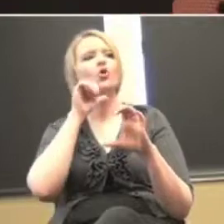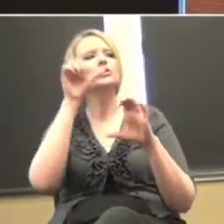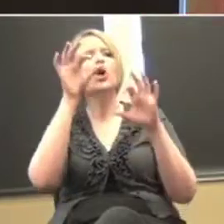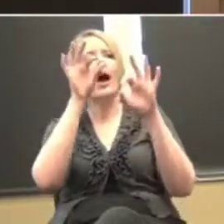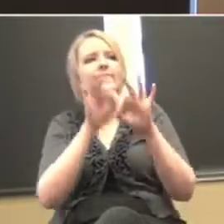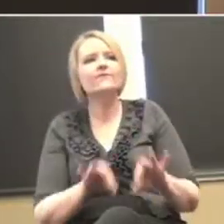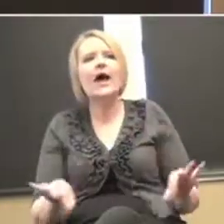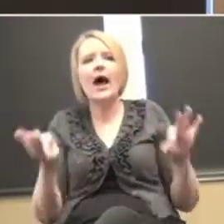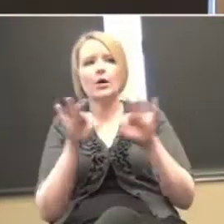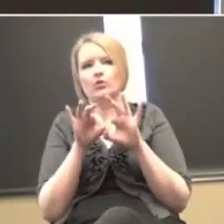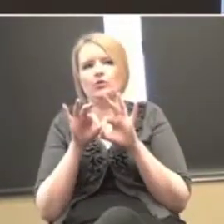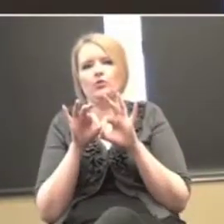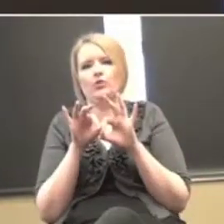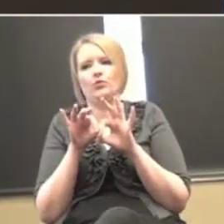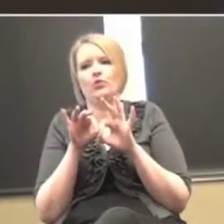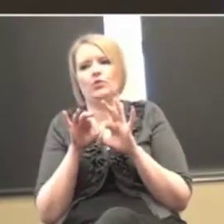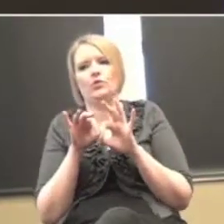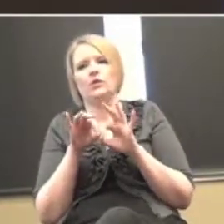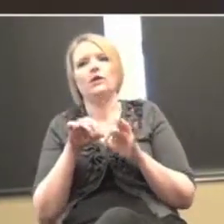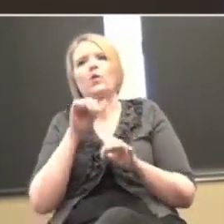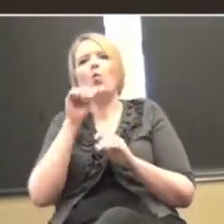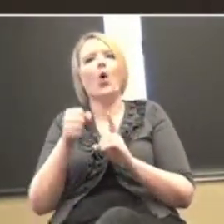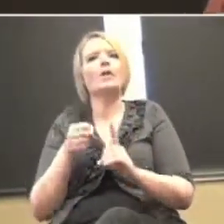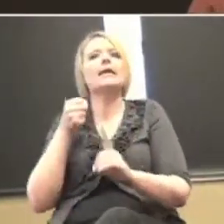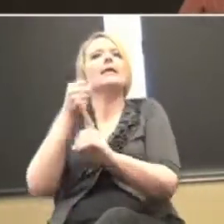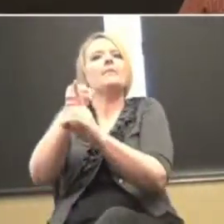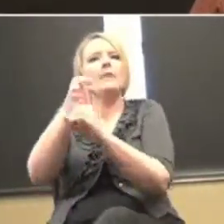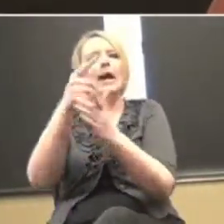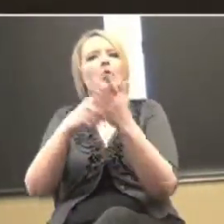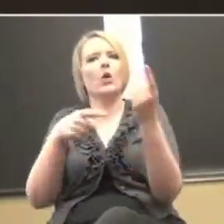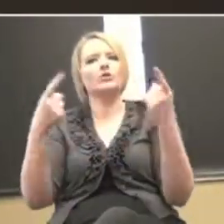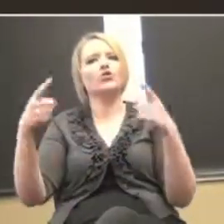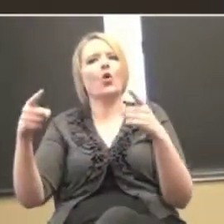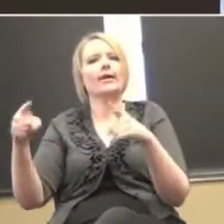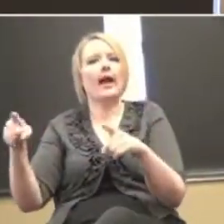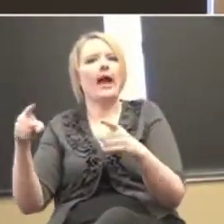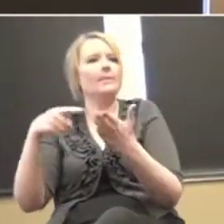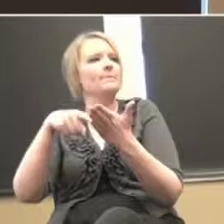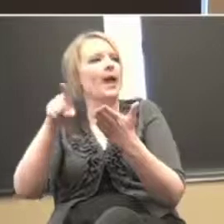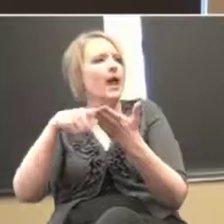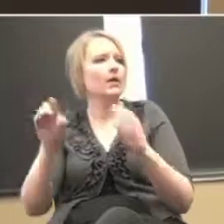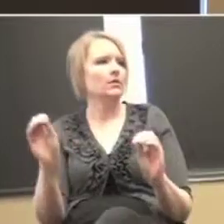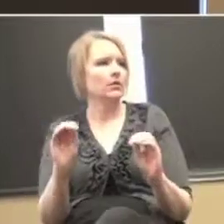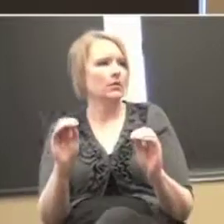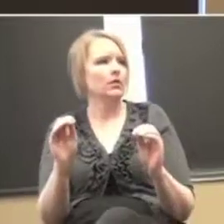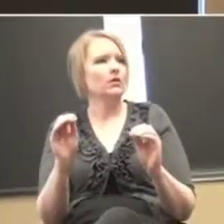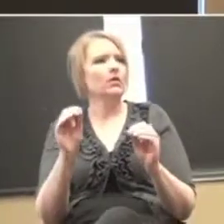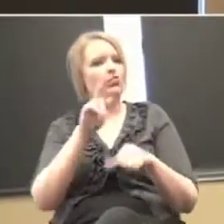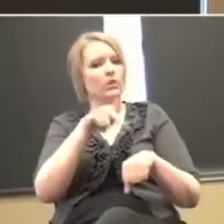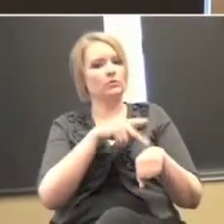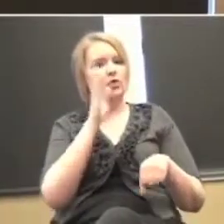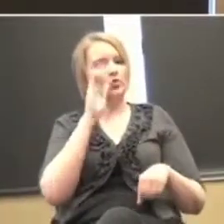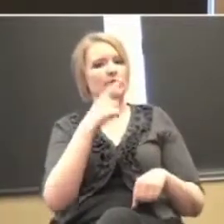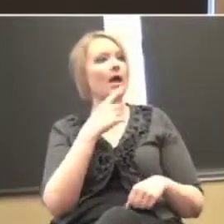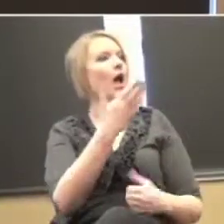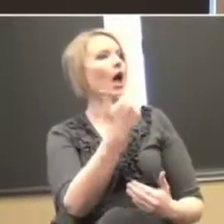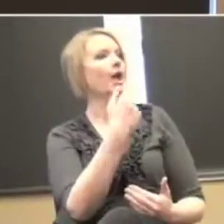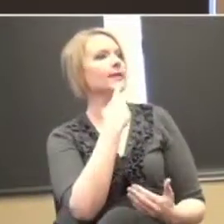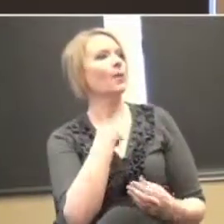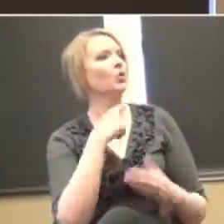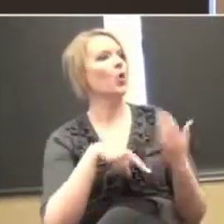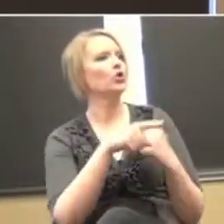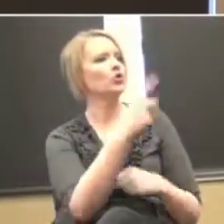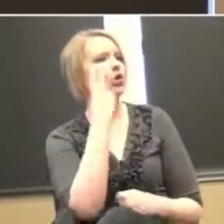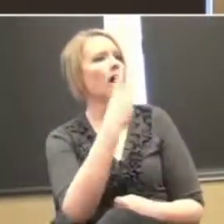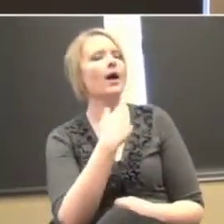this. It's not going to have any impact on what's going on. I will have principals sometimes will say, tell me what you saw. And I'll